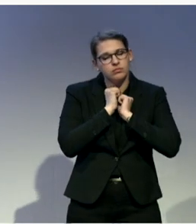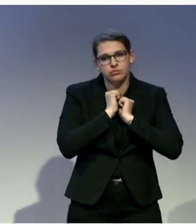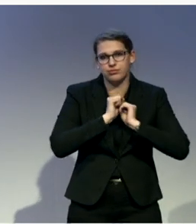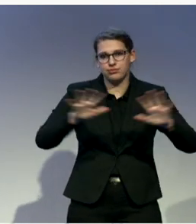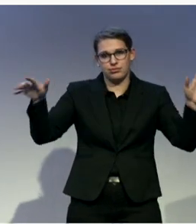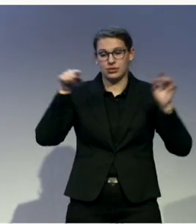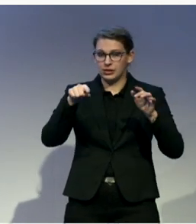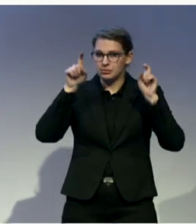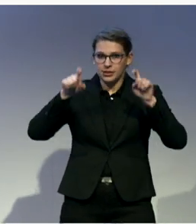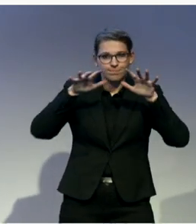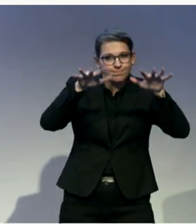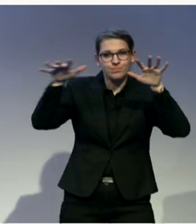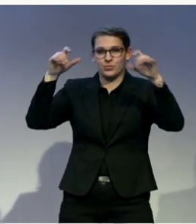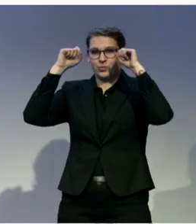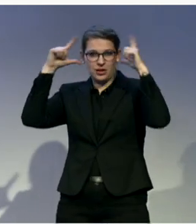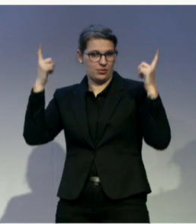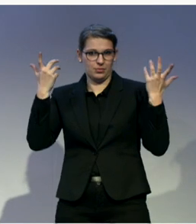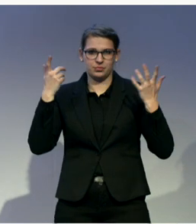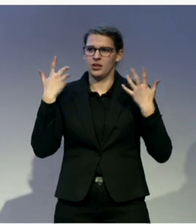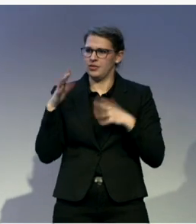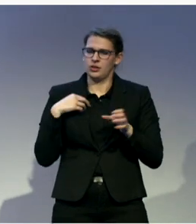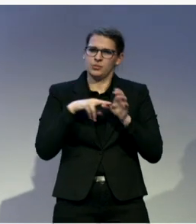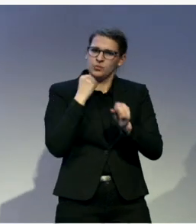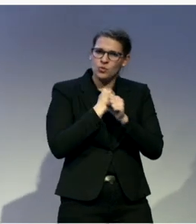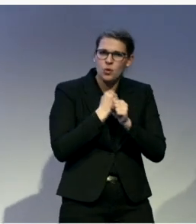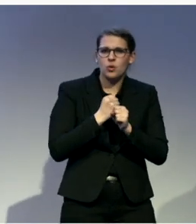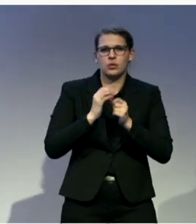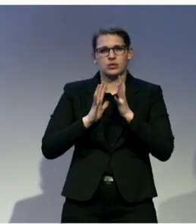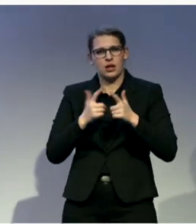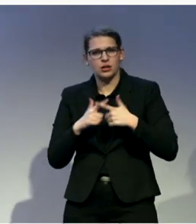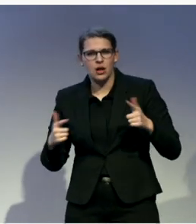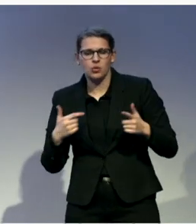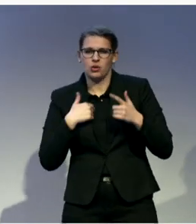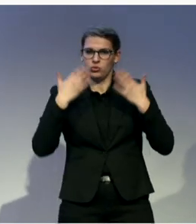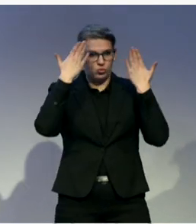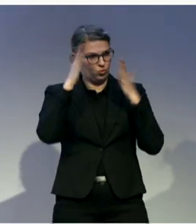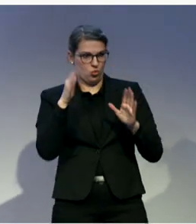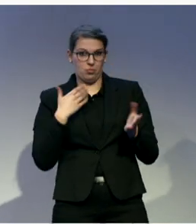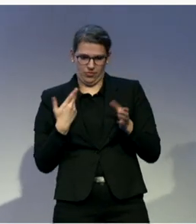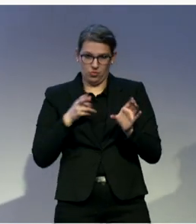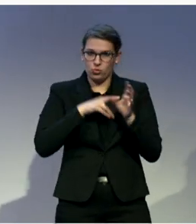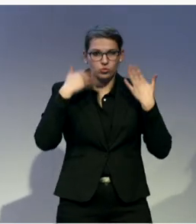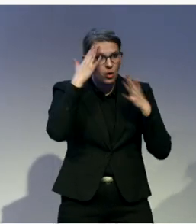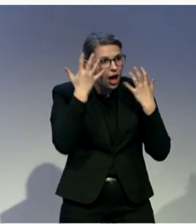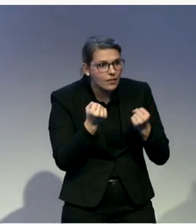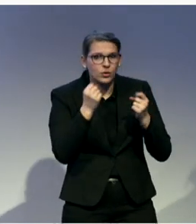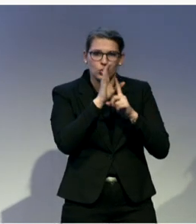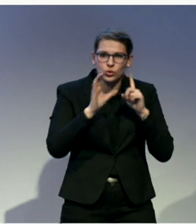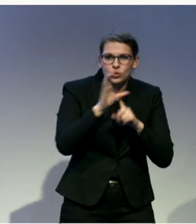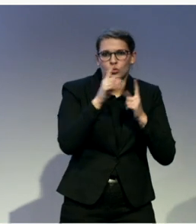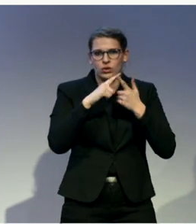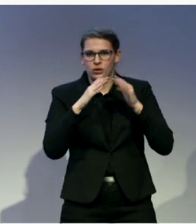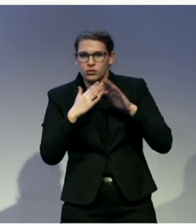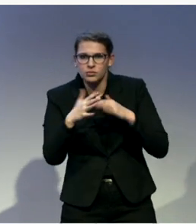with this. And I'm sure that if you talk to our panelists later, you can find a lot of